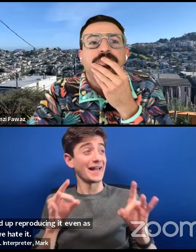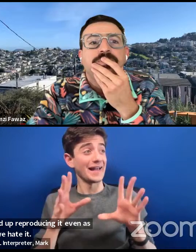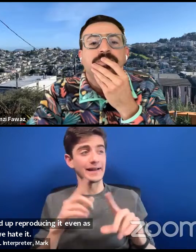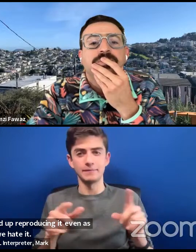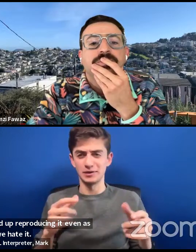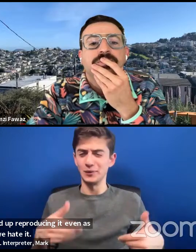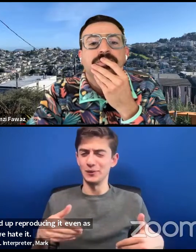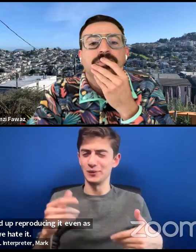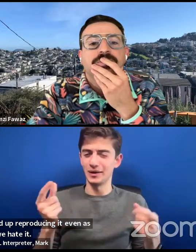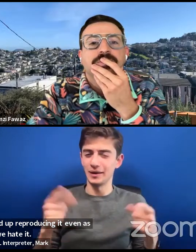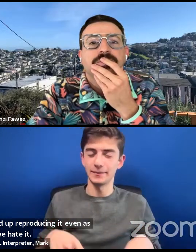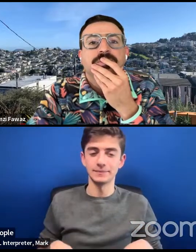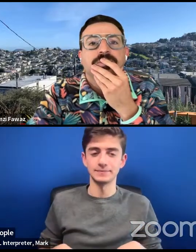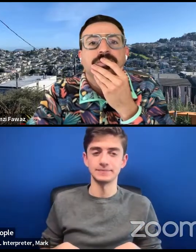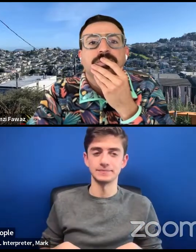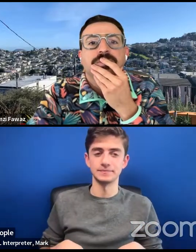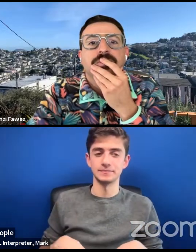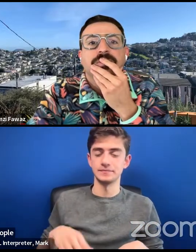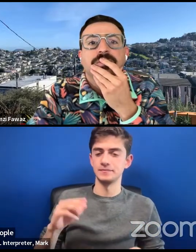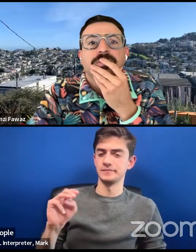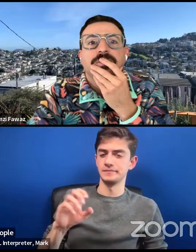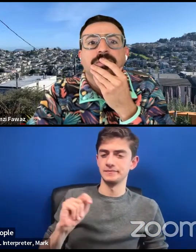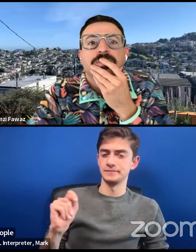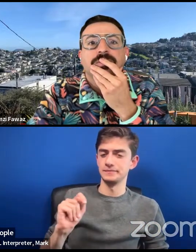Ramsey and Paisley, do you think that it's that we are